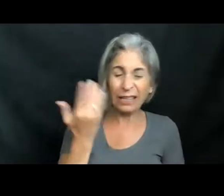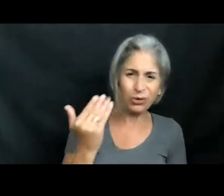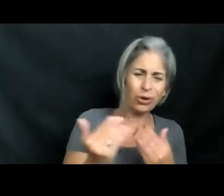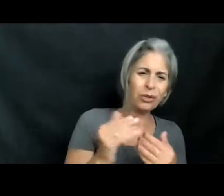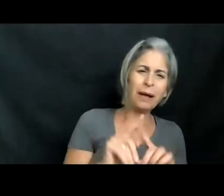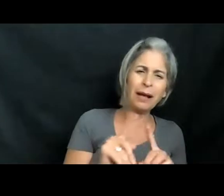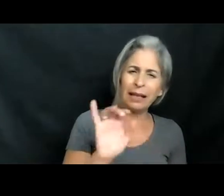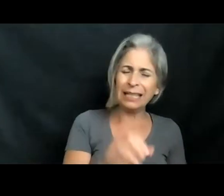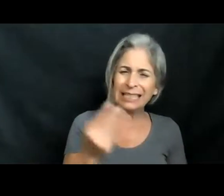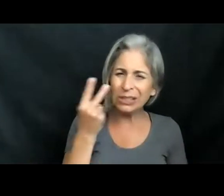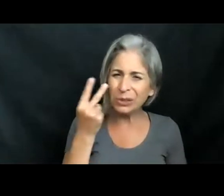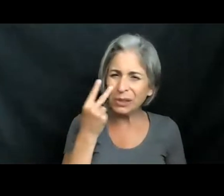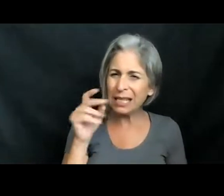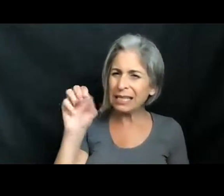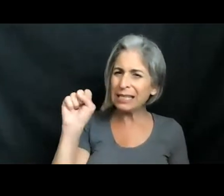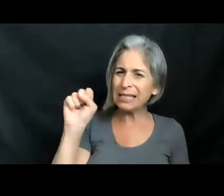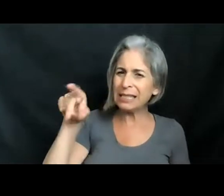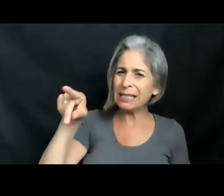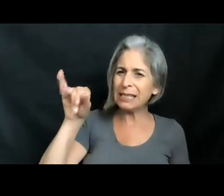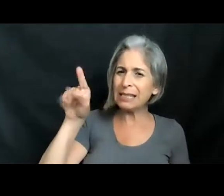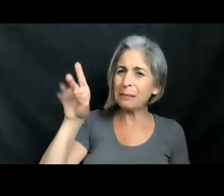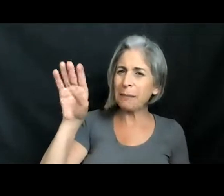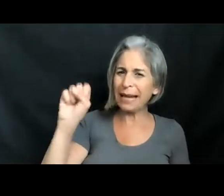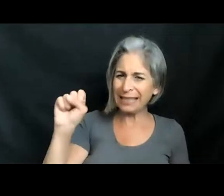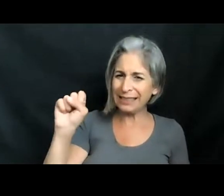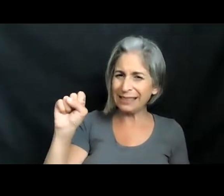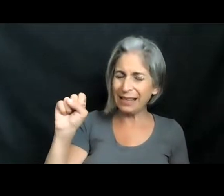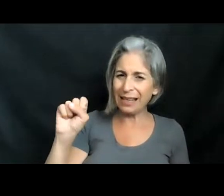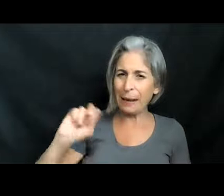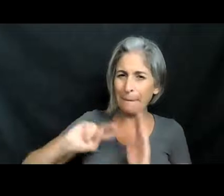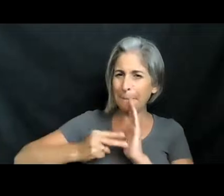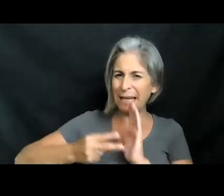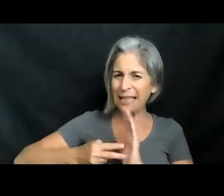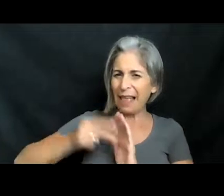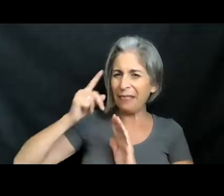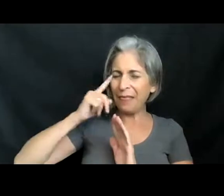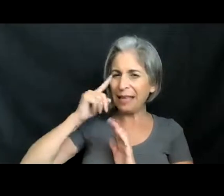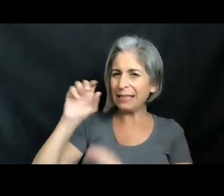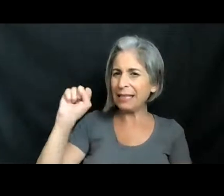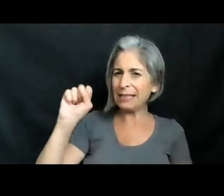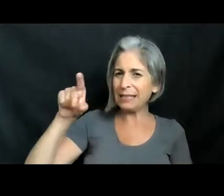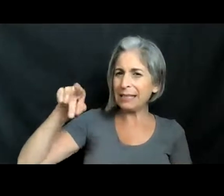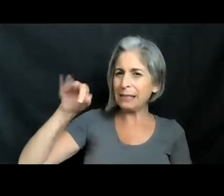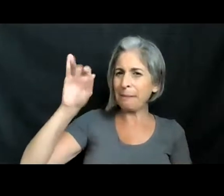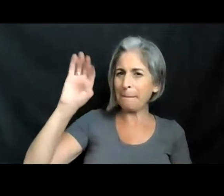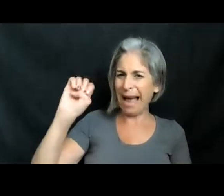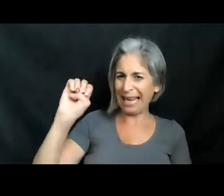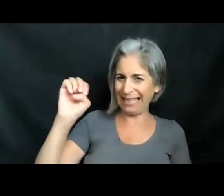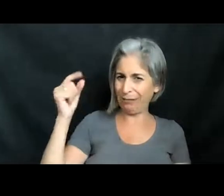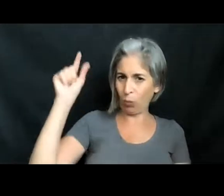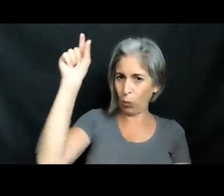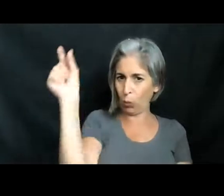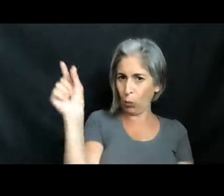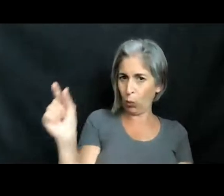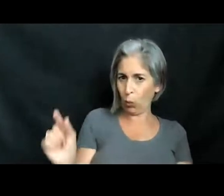There we go. You can see tiny spikes coming out. And that makes me think that this is a fish spine. So those are actually the different vertebrae